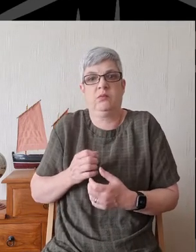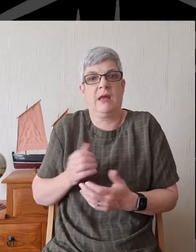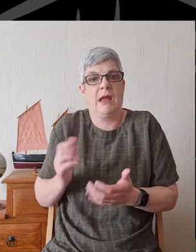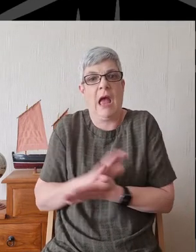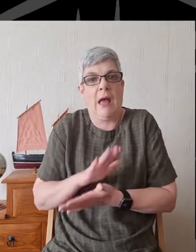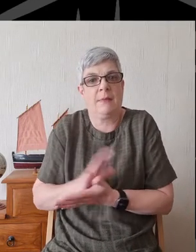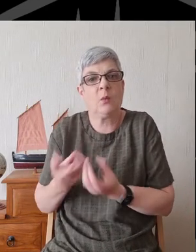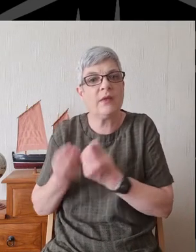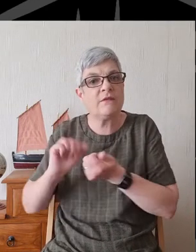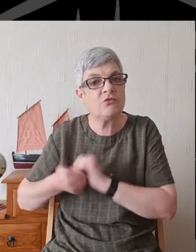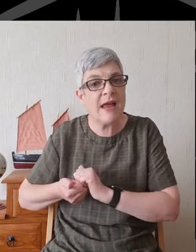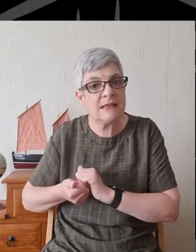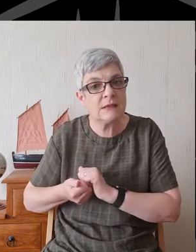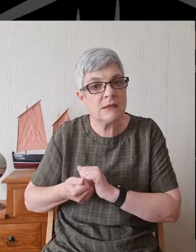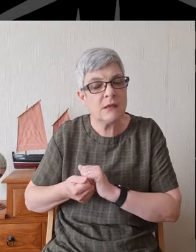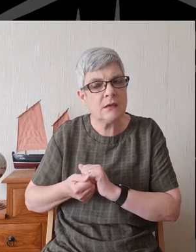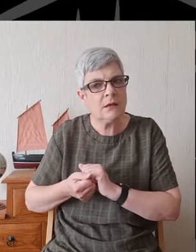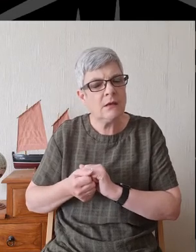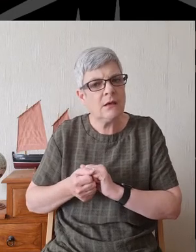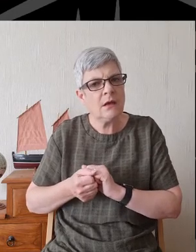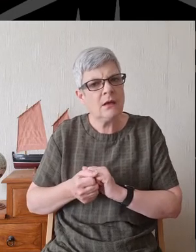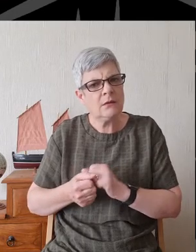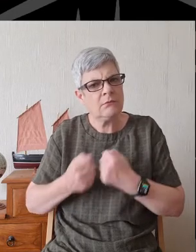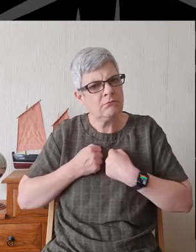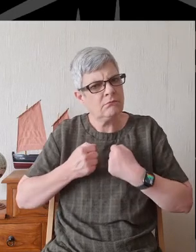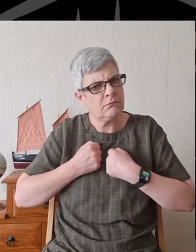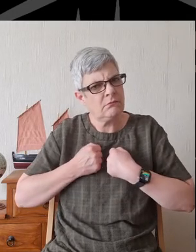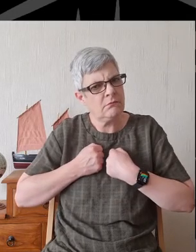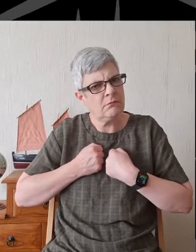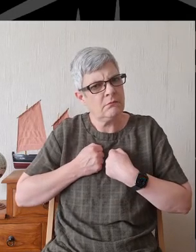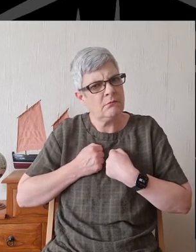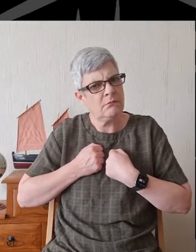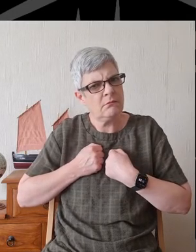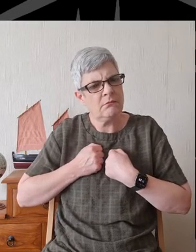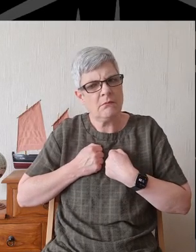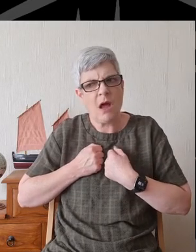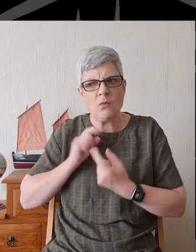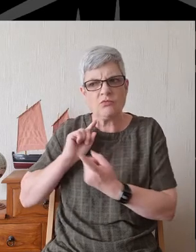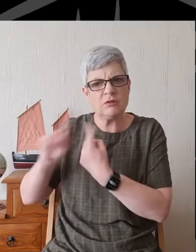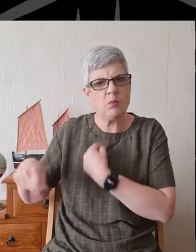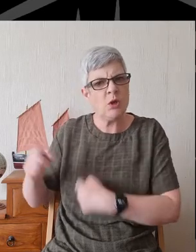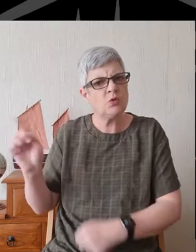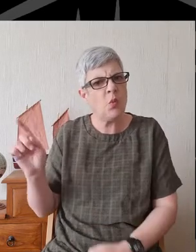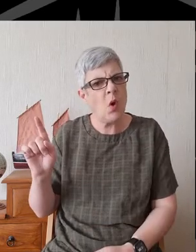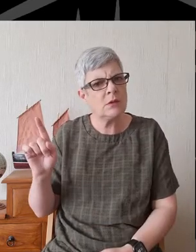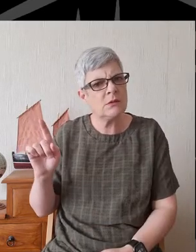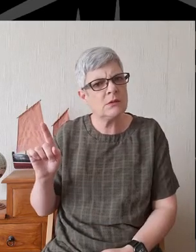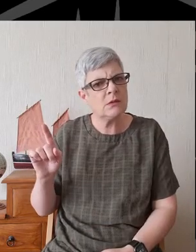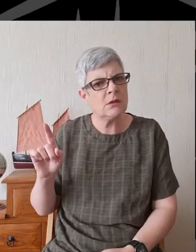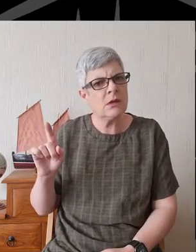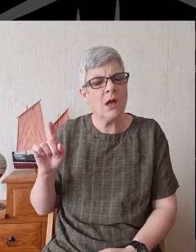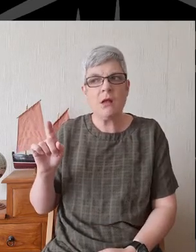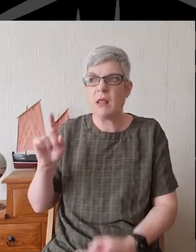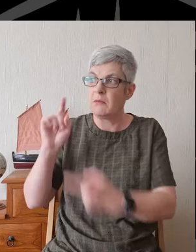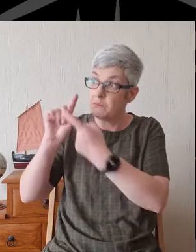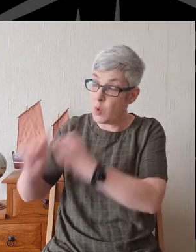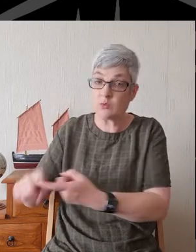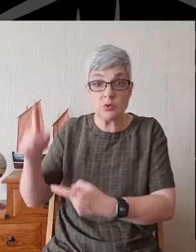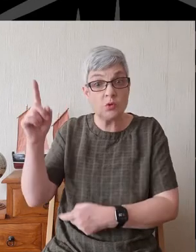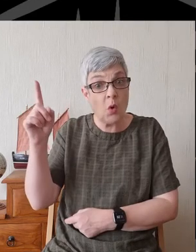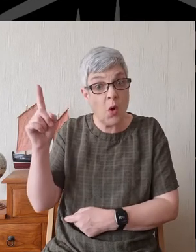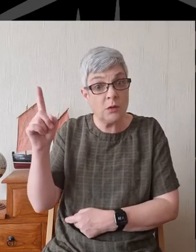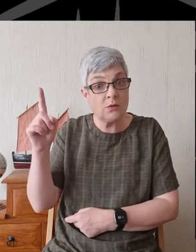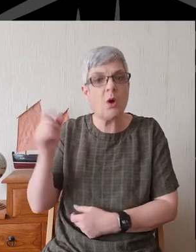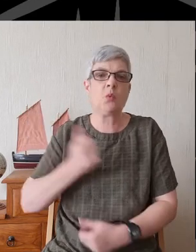these and so on others, what are our responses? Is it loyalty to God or doing what suits us? Is it following